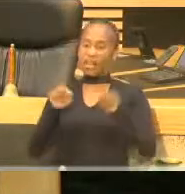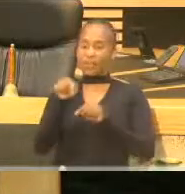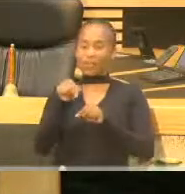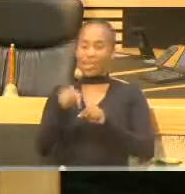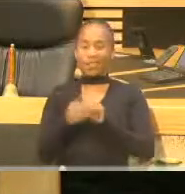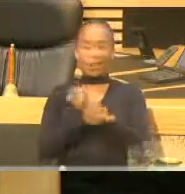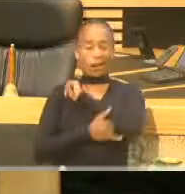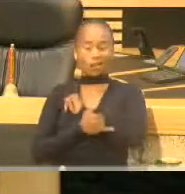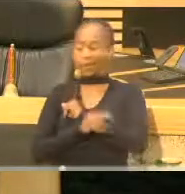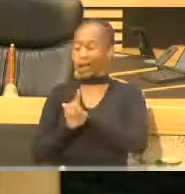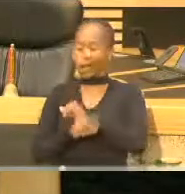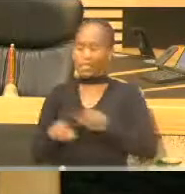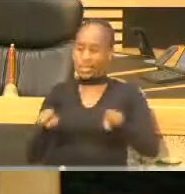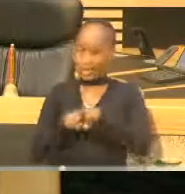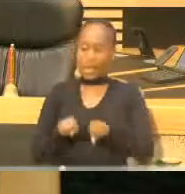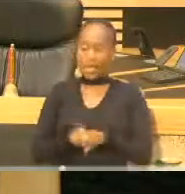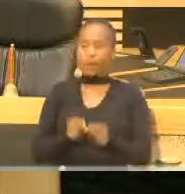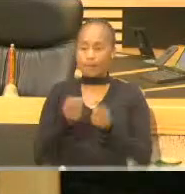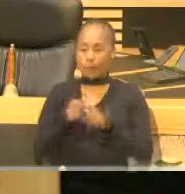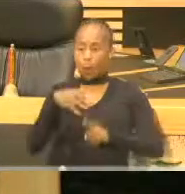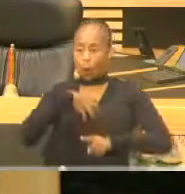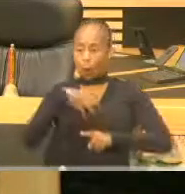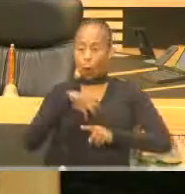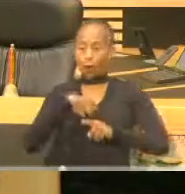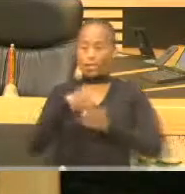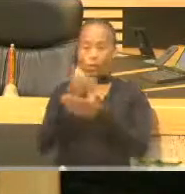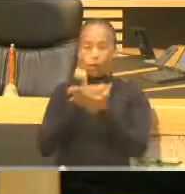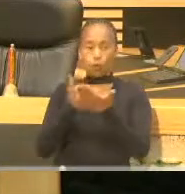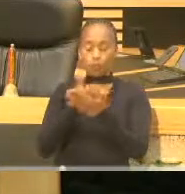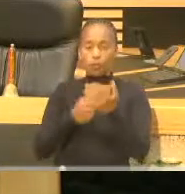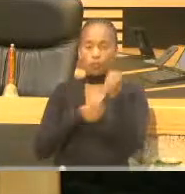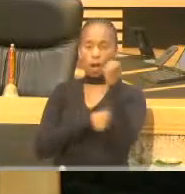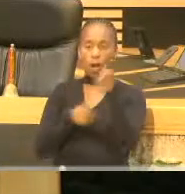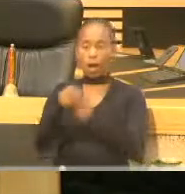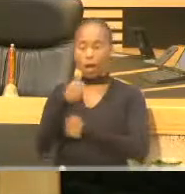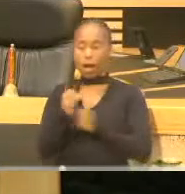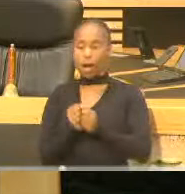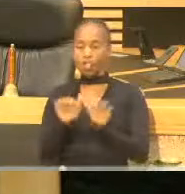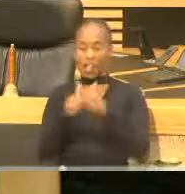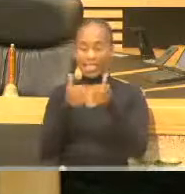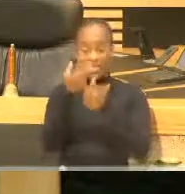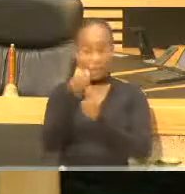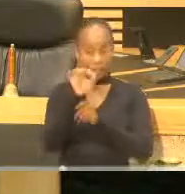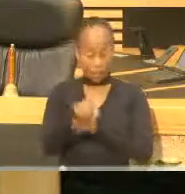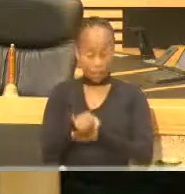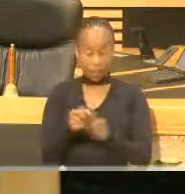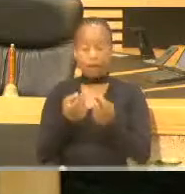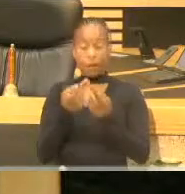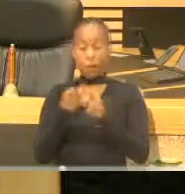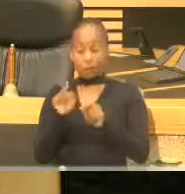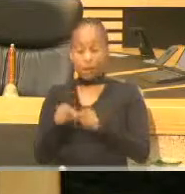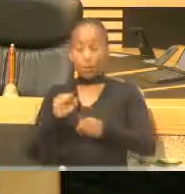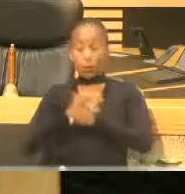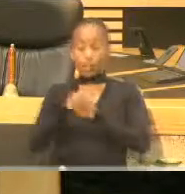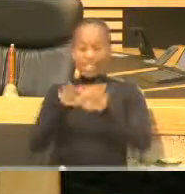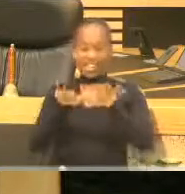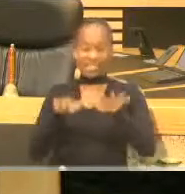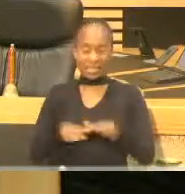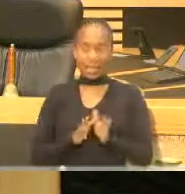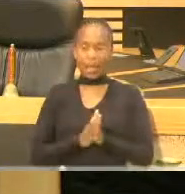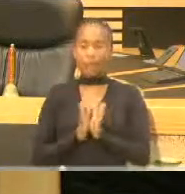compounded by its own economic structural challenges. Due to COVID-19 induced lockdowns,